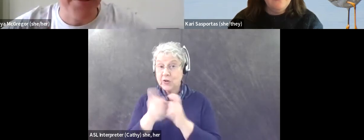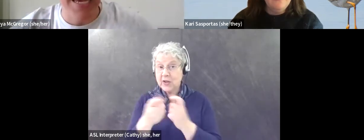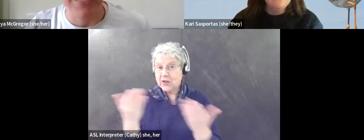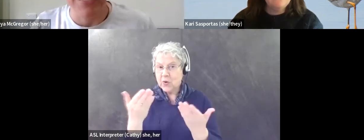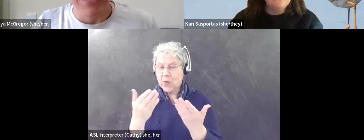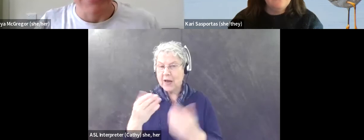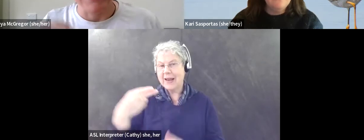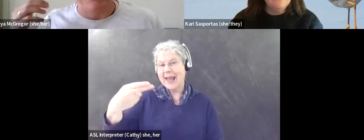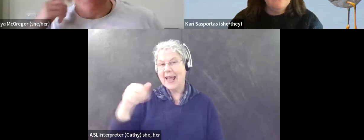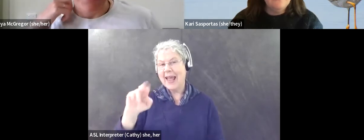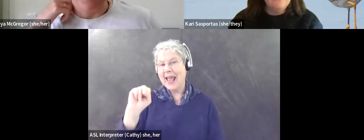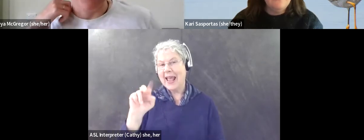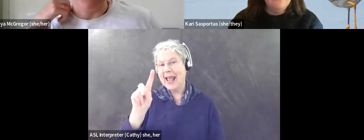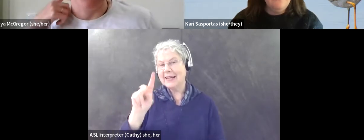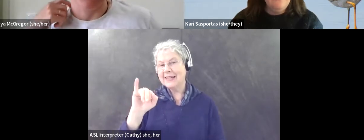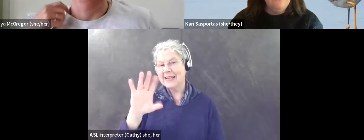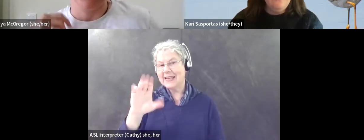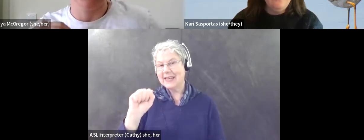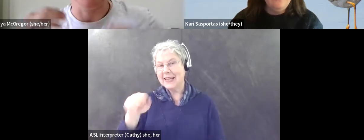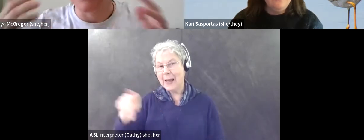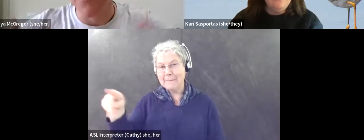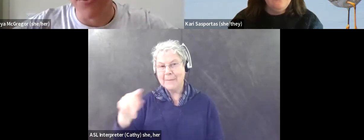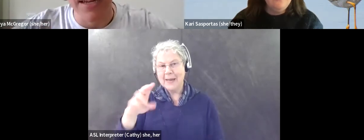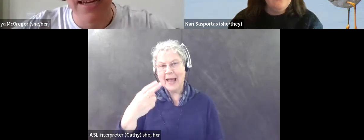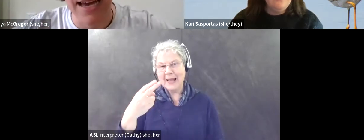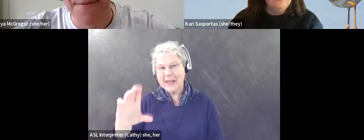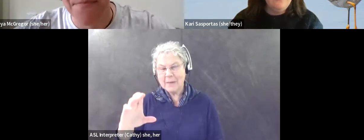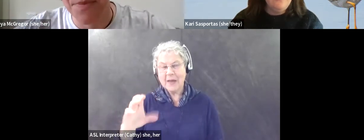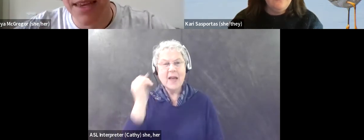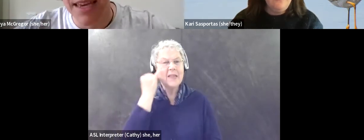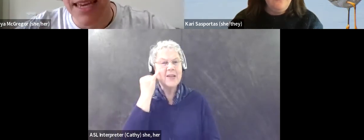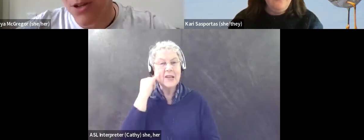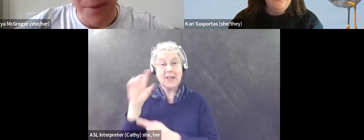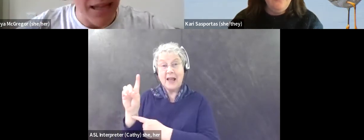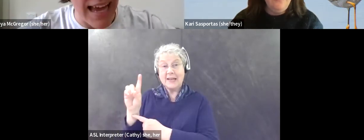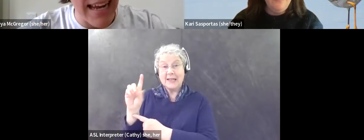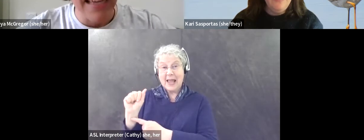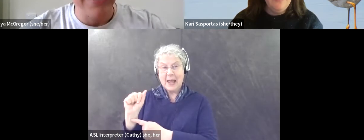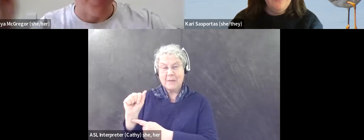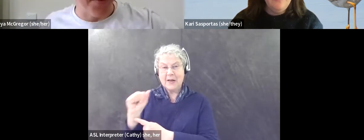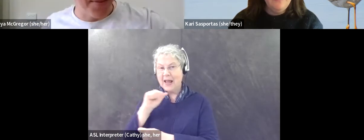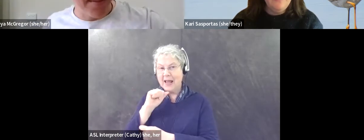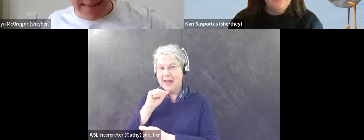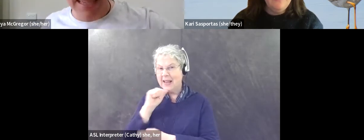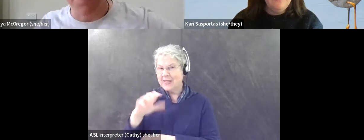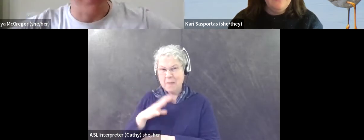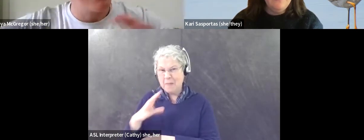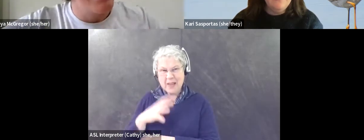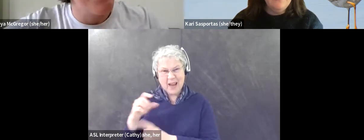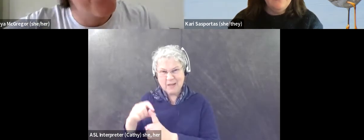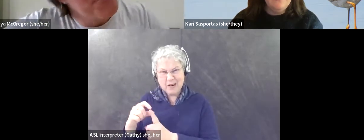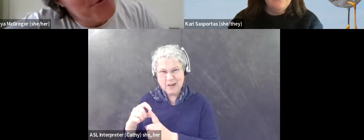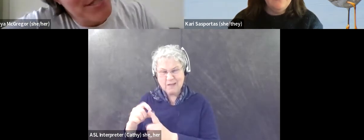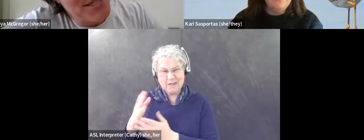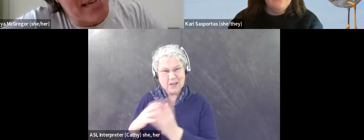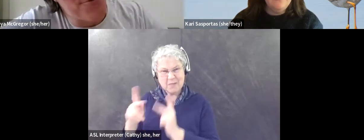handicapped. And this, there's this idea that disabled is not polite. Some people think this, but